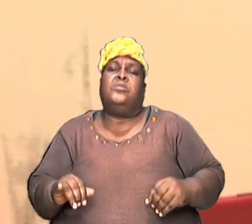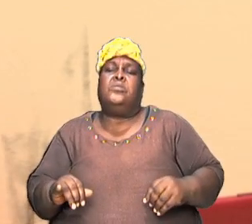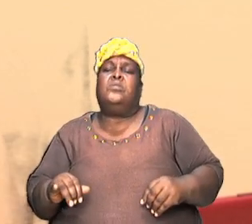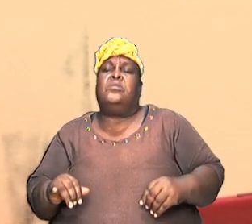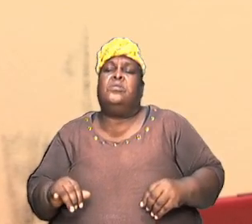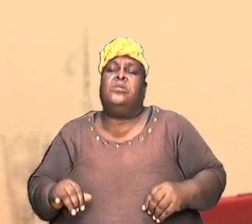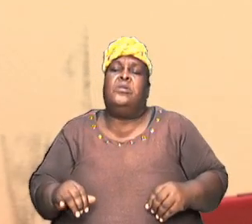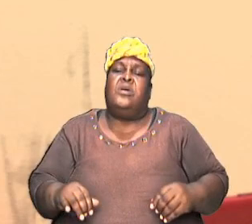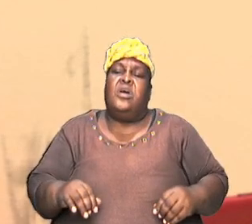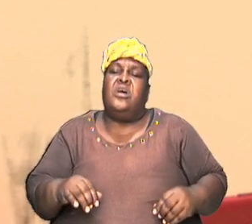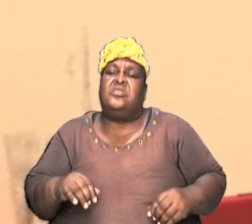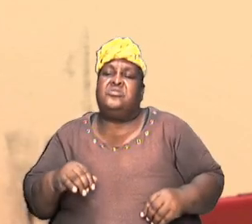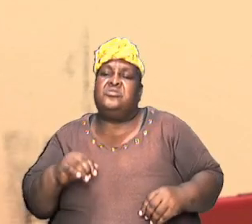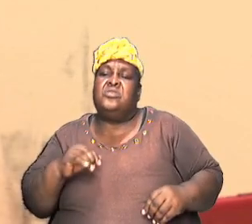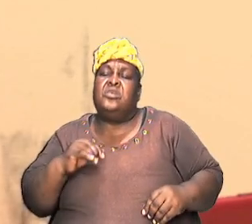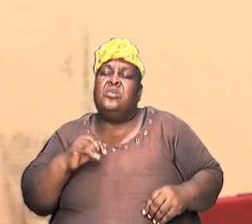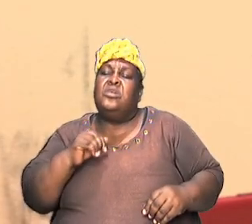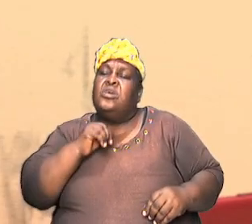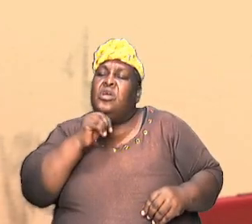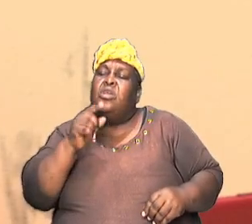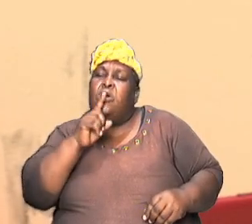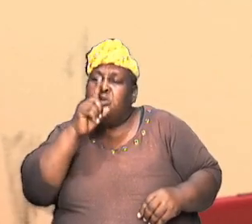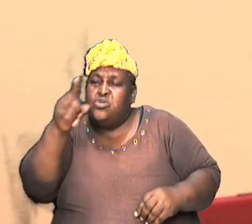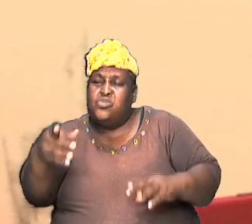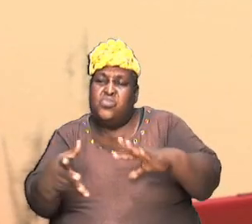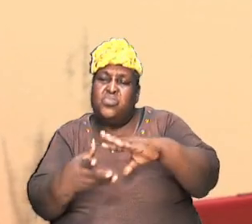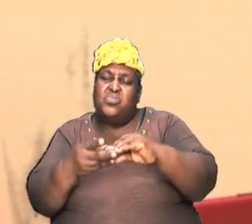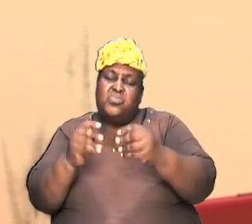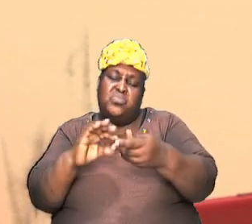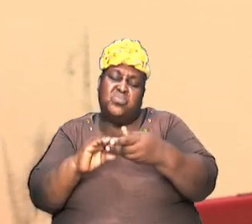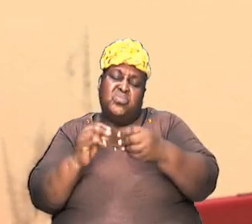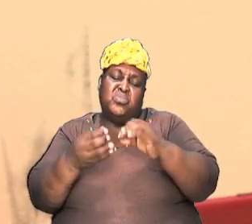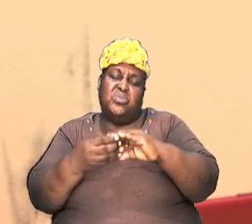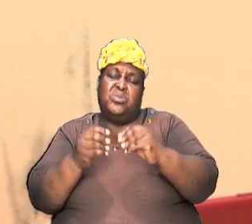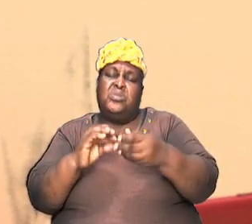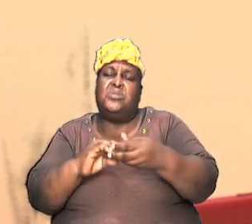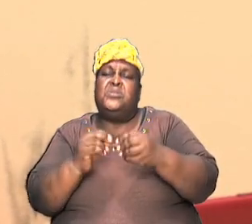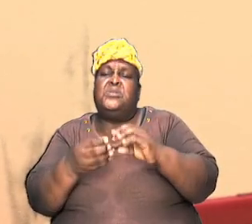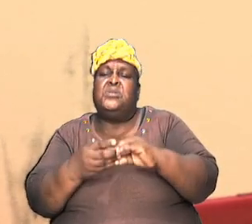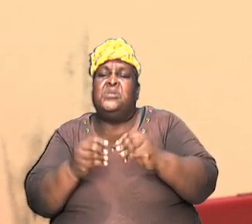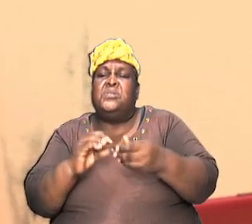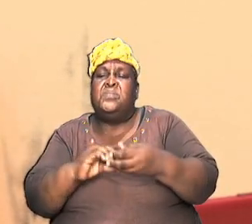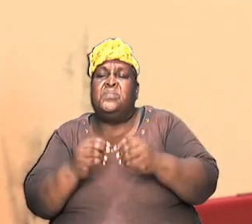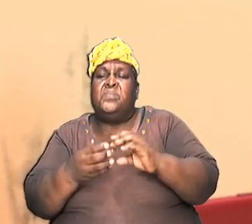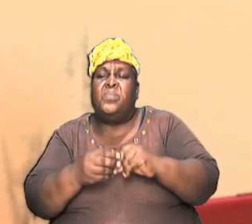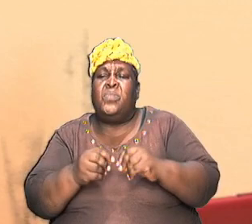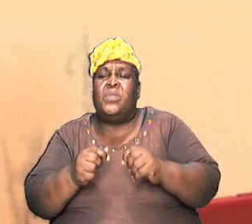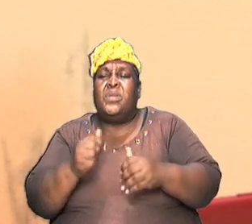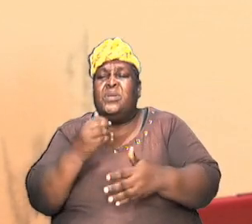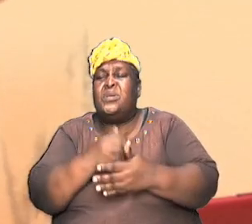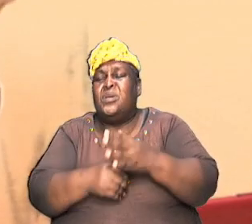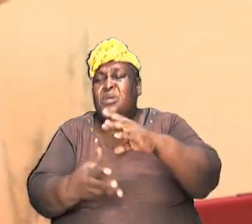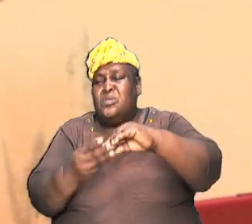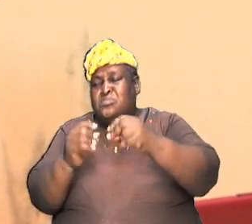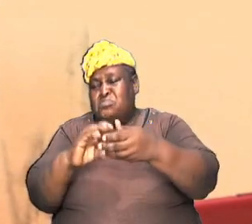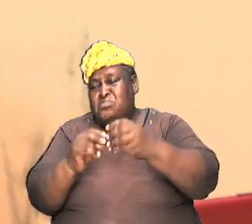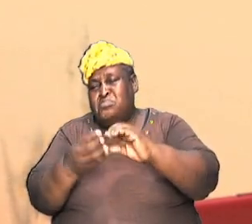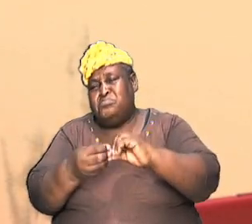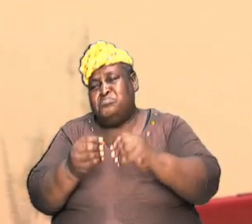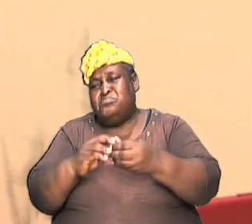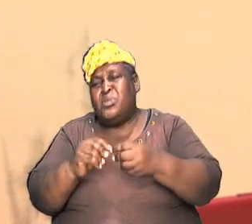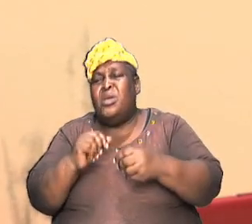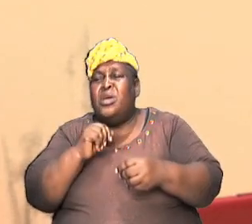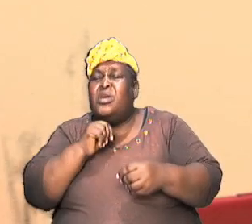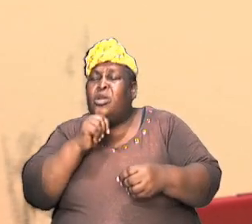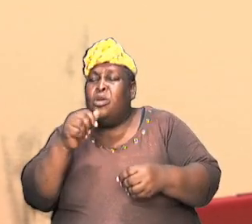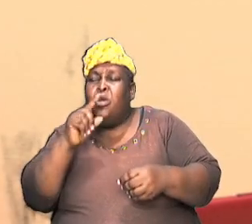a fairy tale. If you look at a modern definition of story, it has somewhere in it a fairy tale as